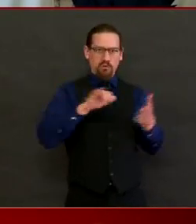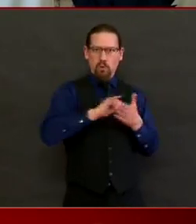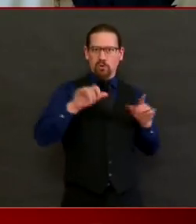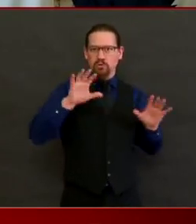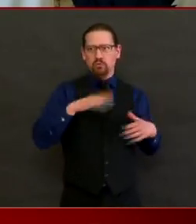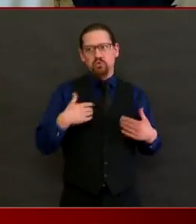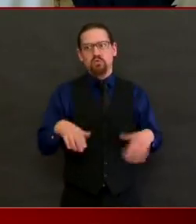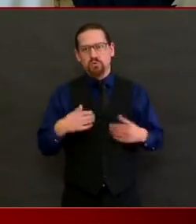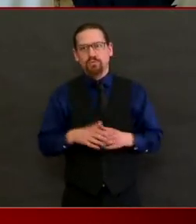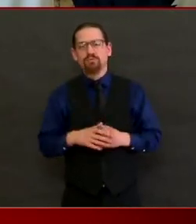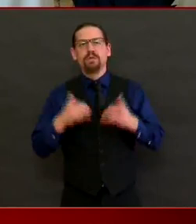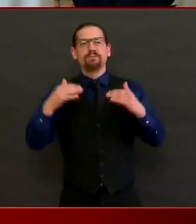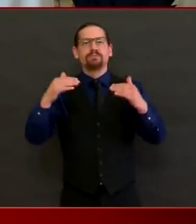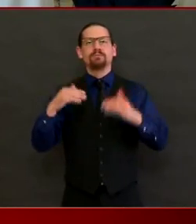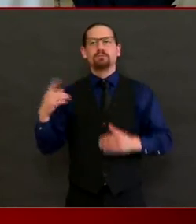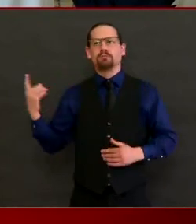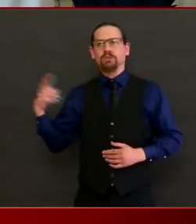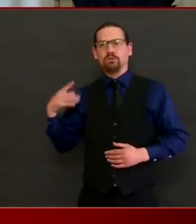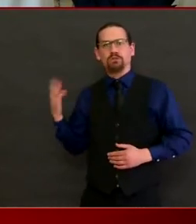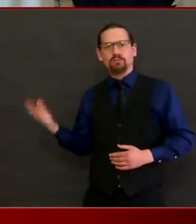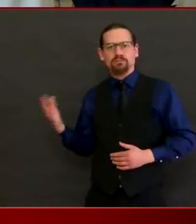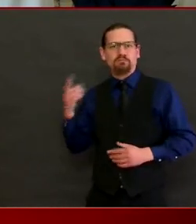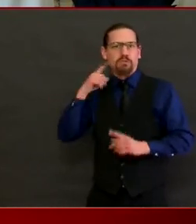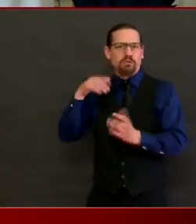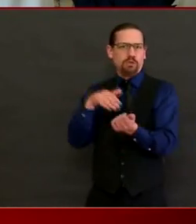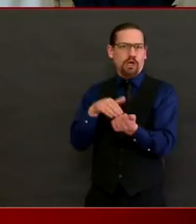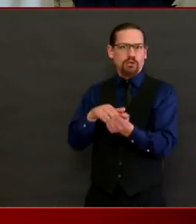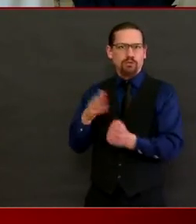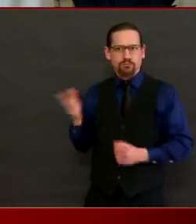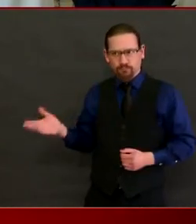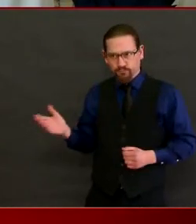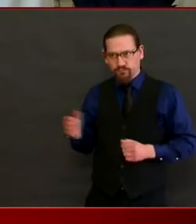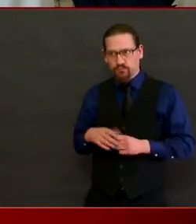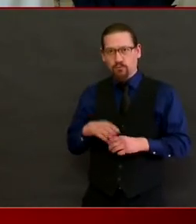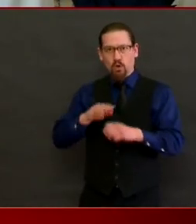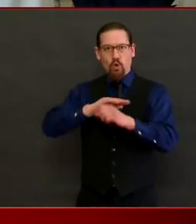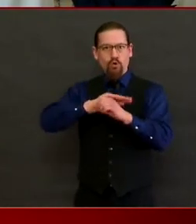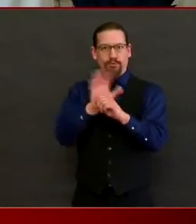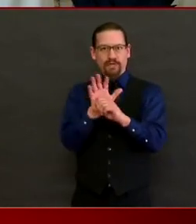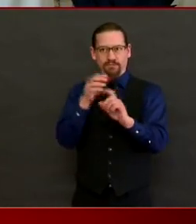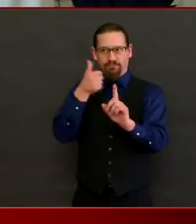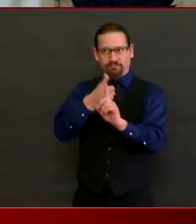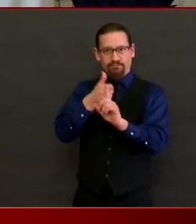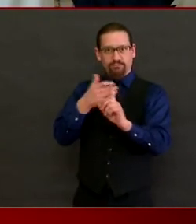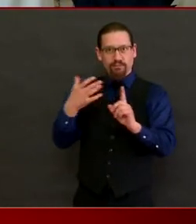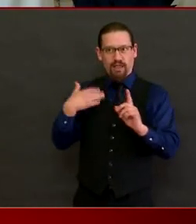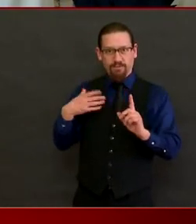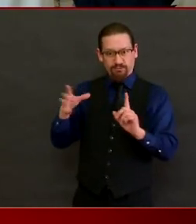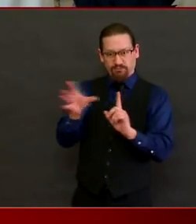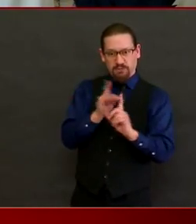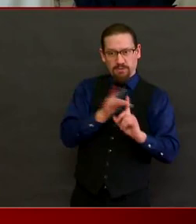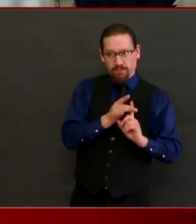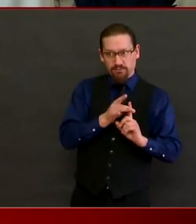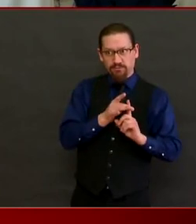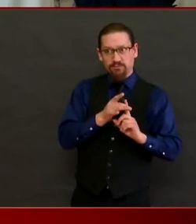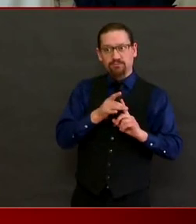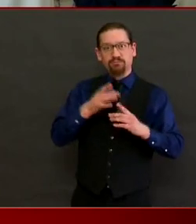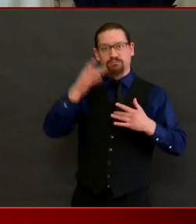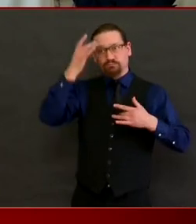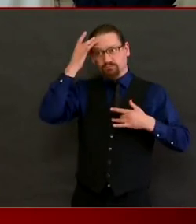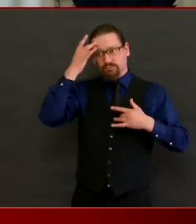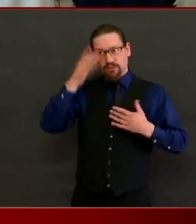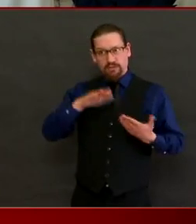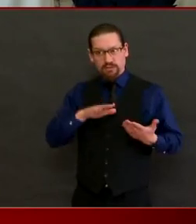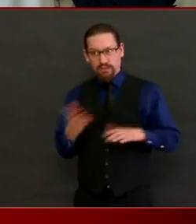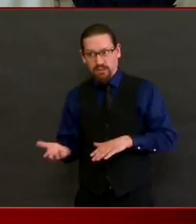long is COVID-19 transmissible in the body after someone passes away, and is this a potential health risk for medical examiners and